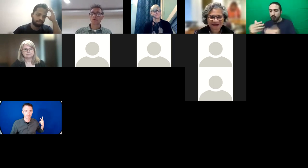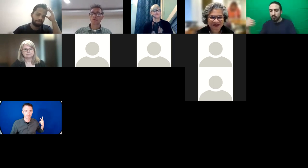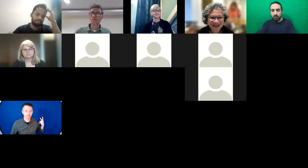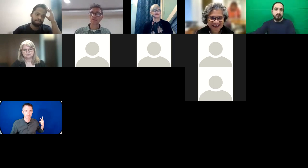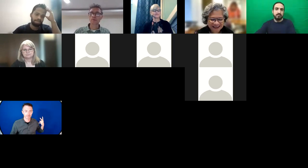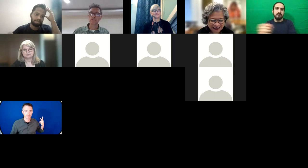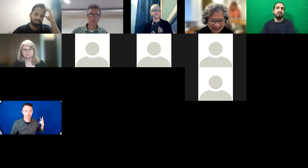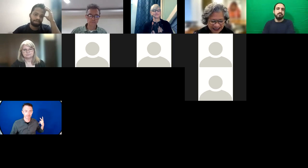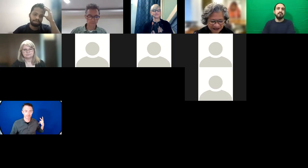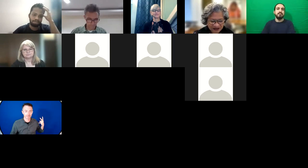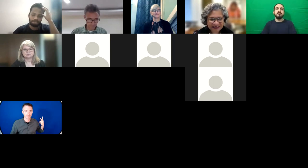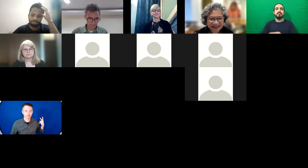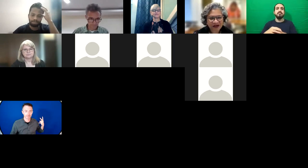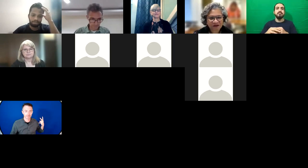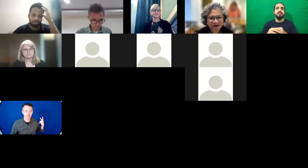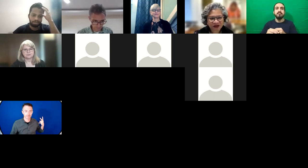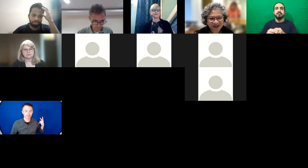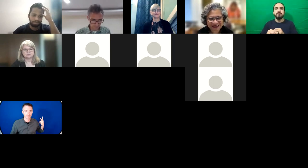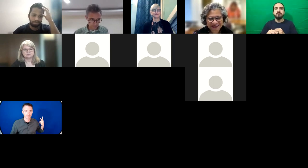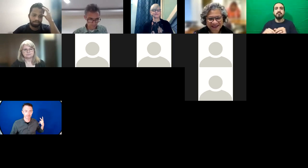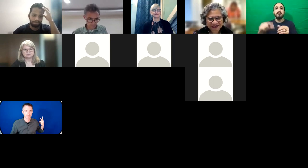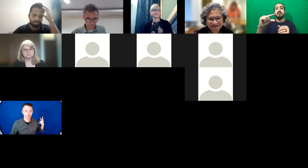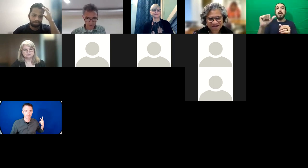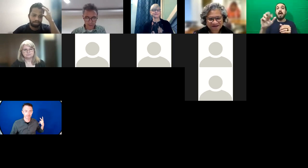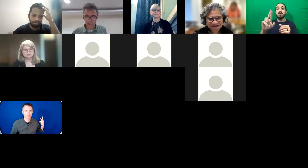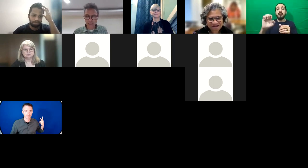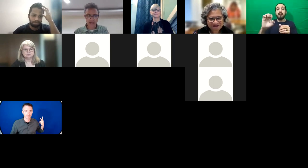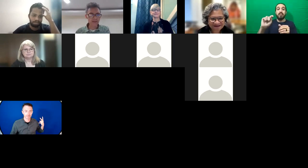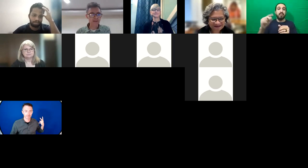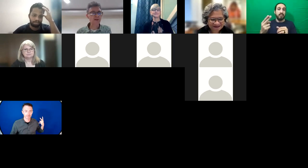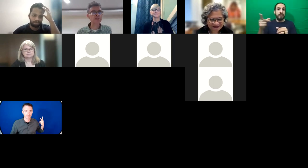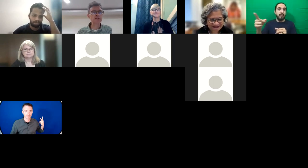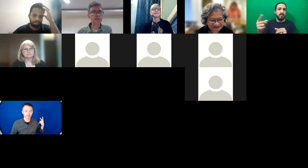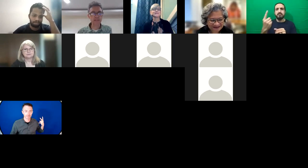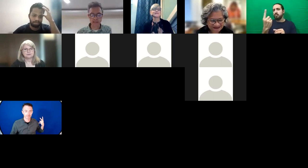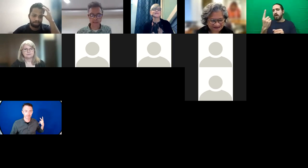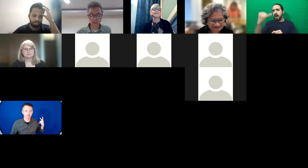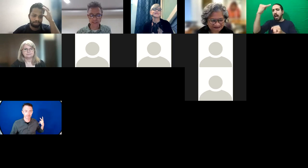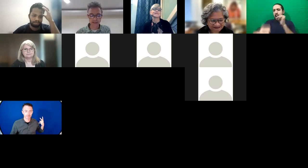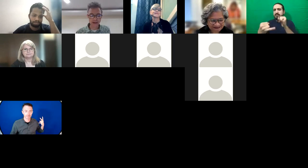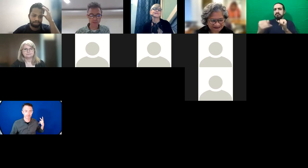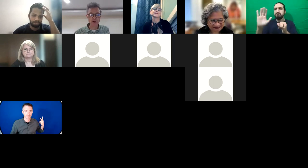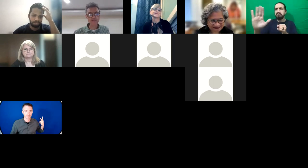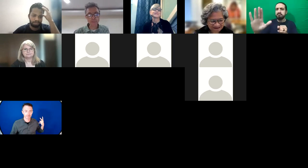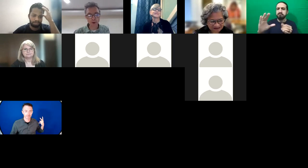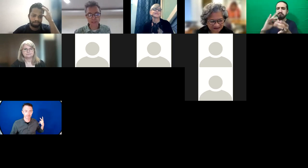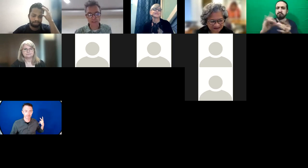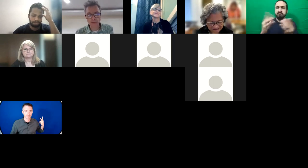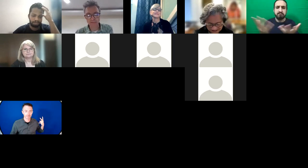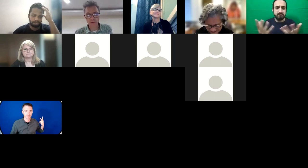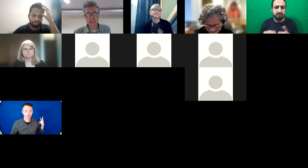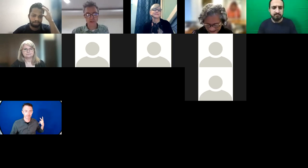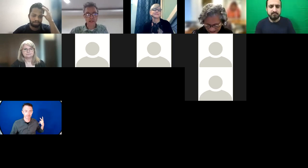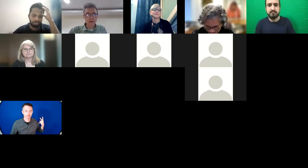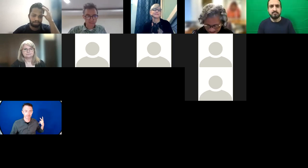advice for us and really take home for the colleagues. Very good. Thank you very much indeed, Yulita. So I have three points I